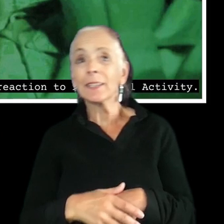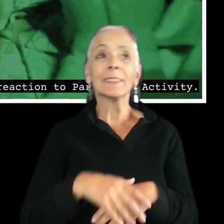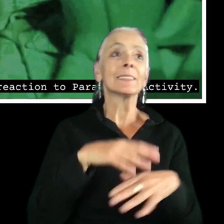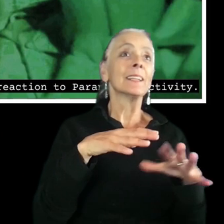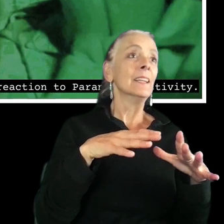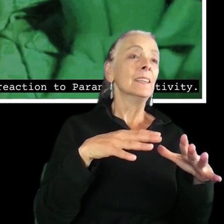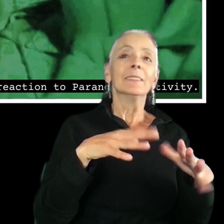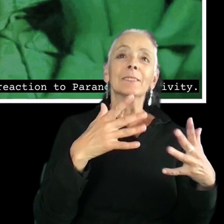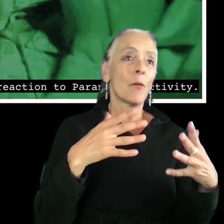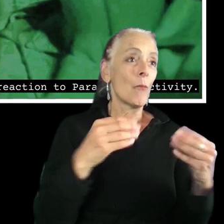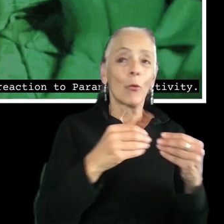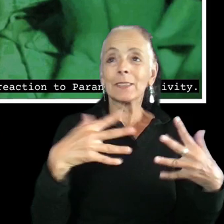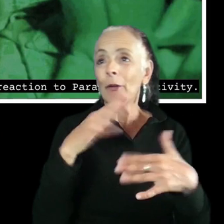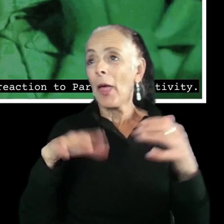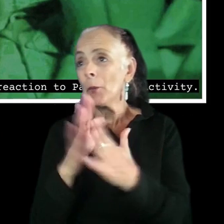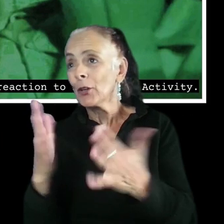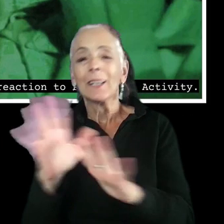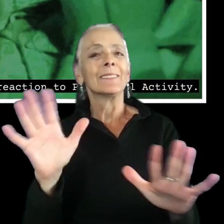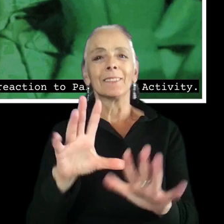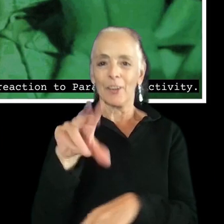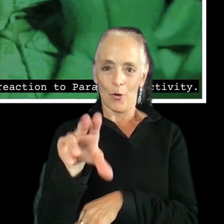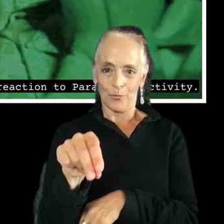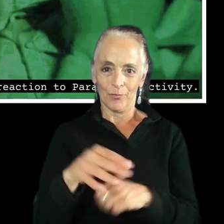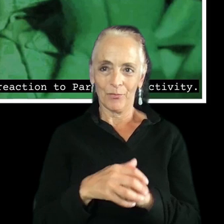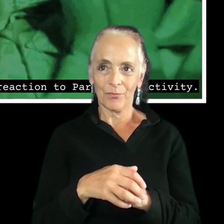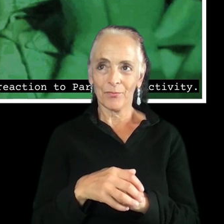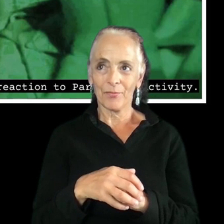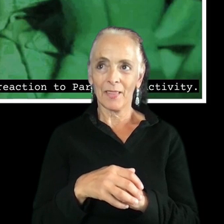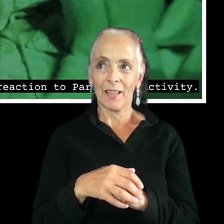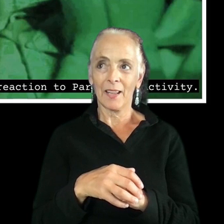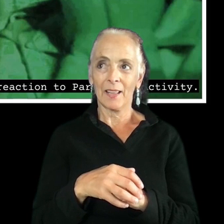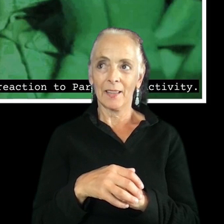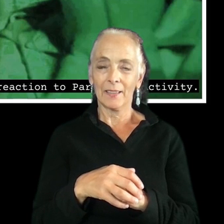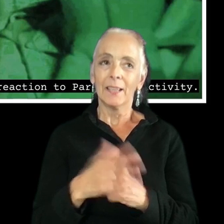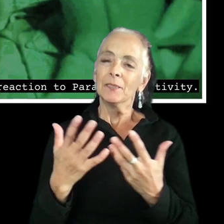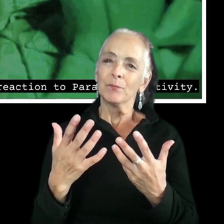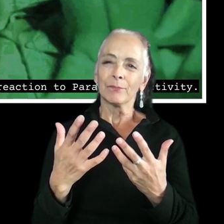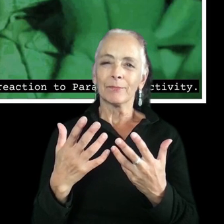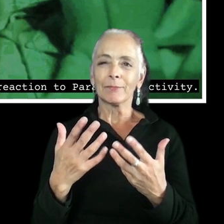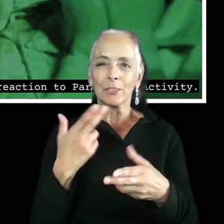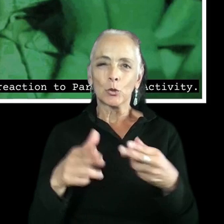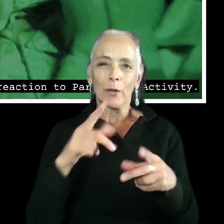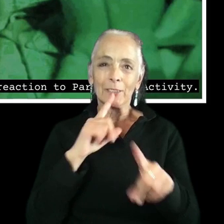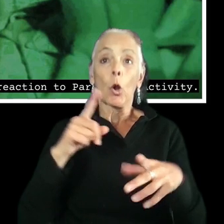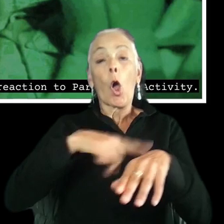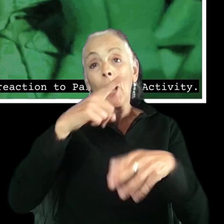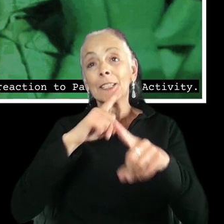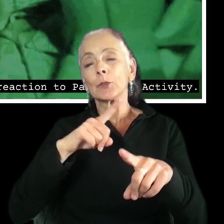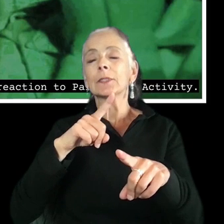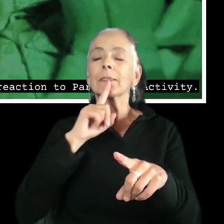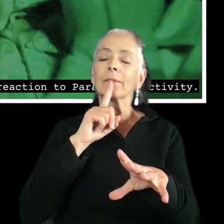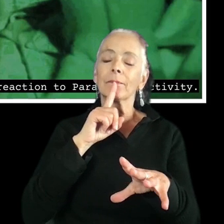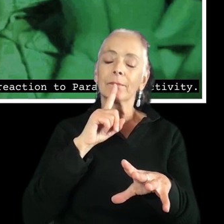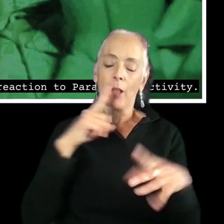well, no, that's the short answer. The long answer is that it's complicated. Um, you know, obviously you can create fear in so